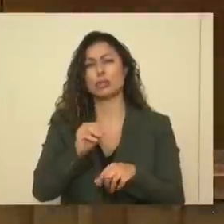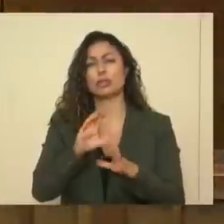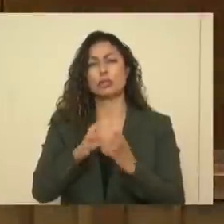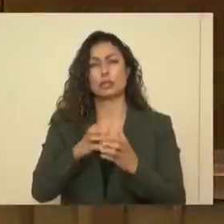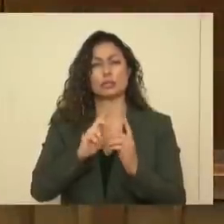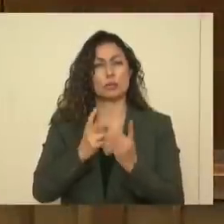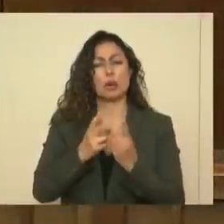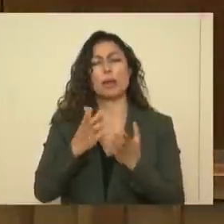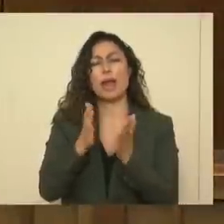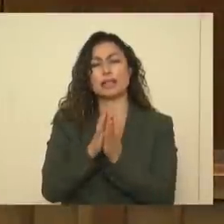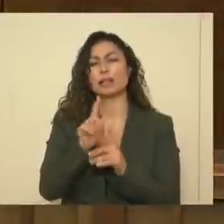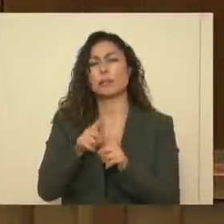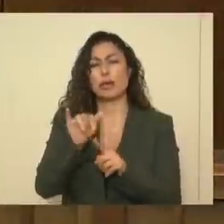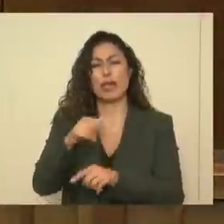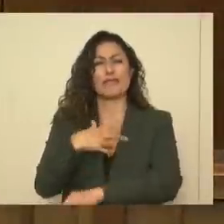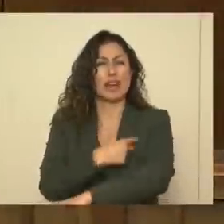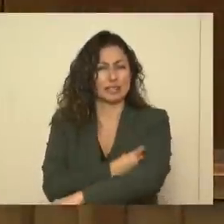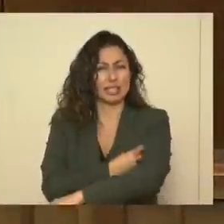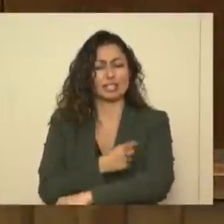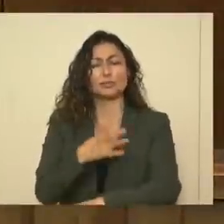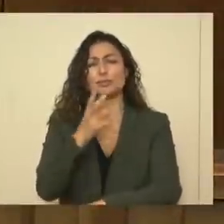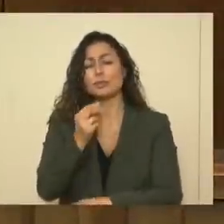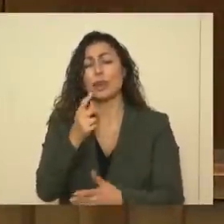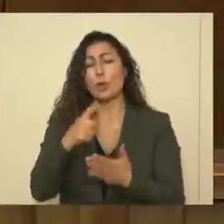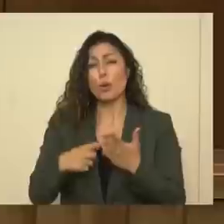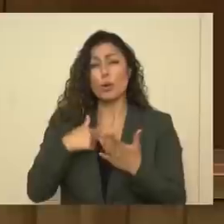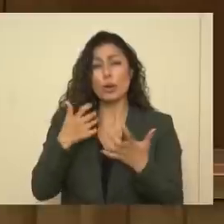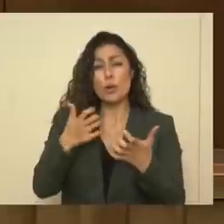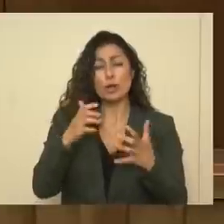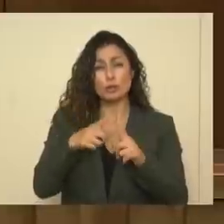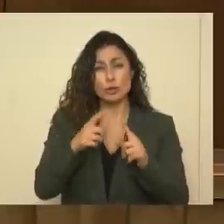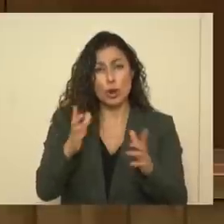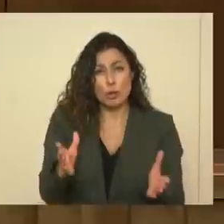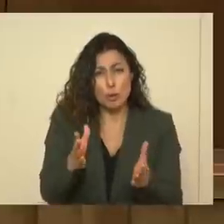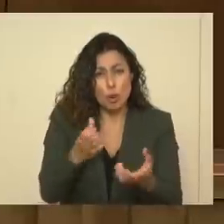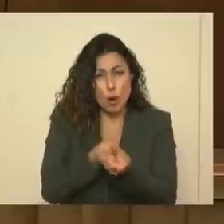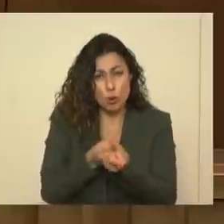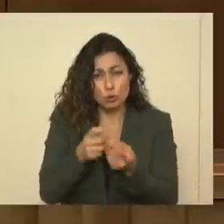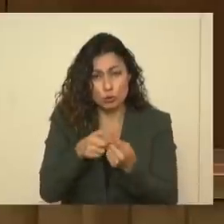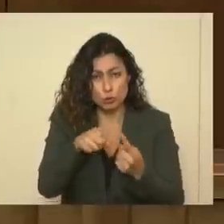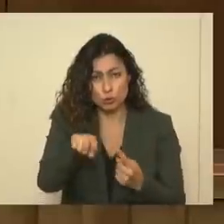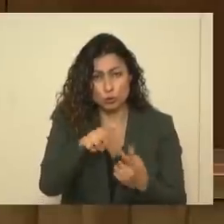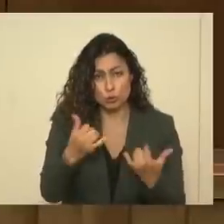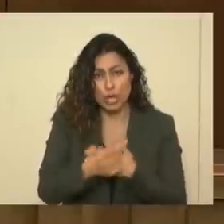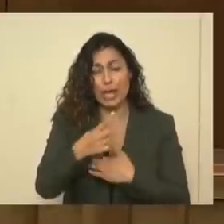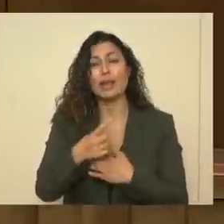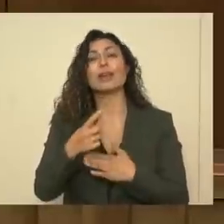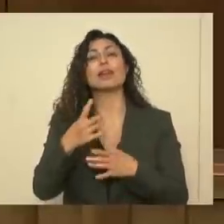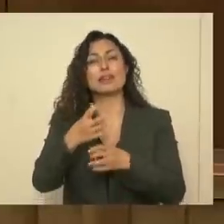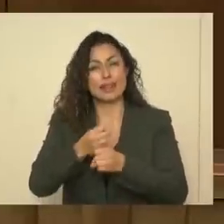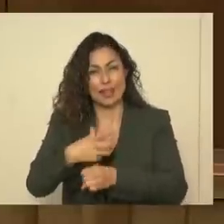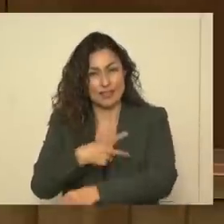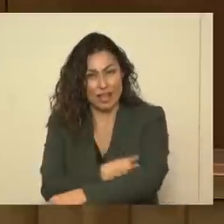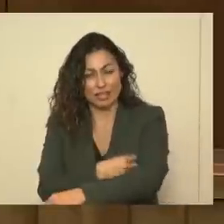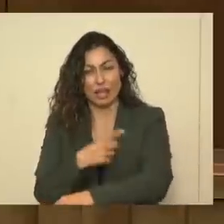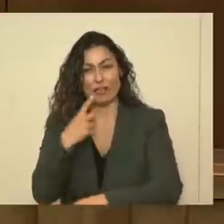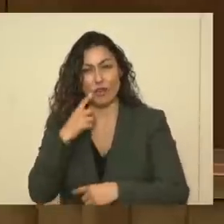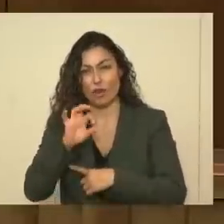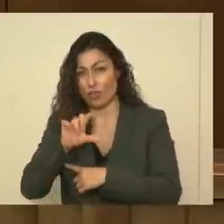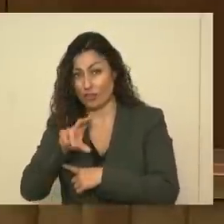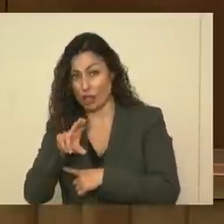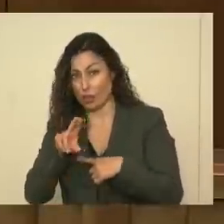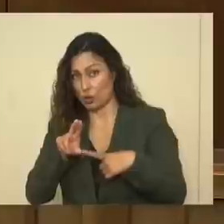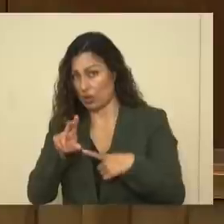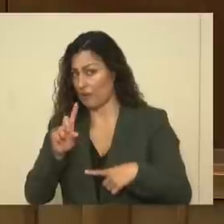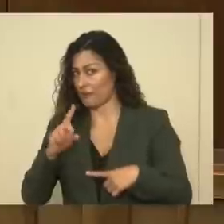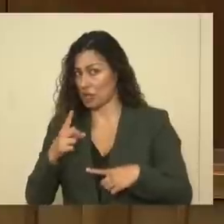about this vaccination. And, again, what we want to be able to promote today is, again, get vaccinated for influenza. That is